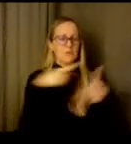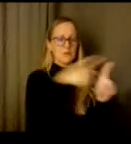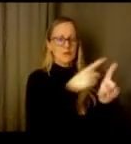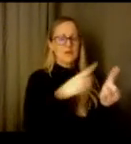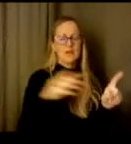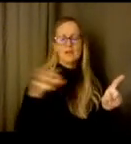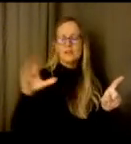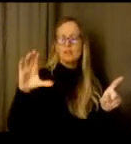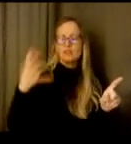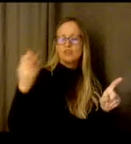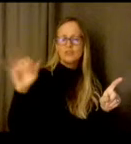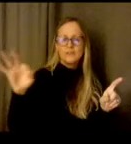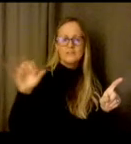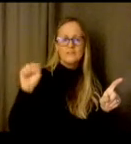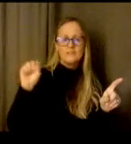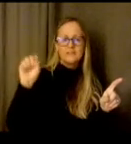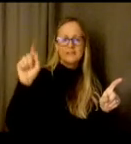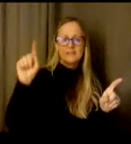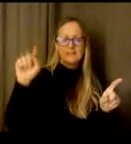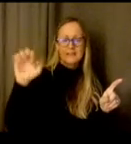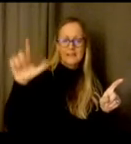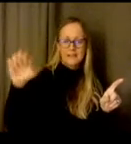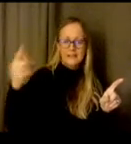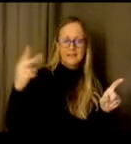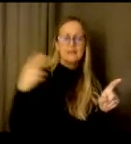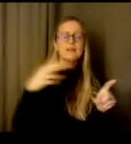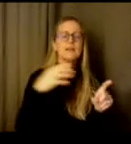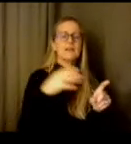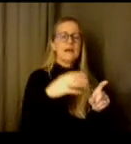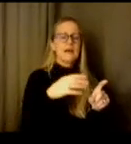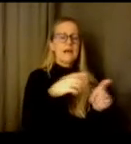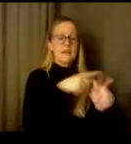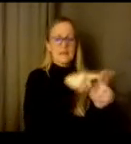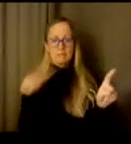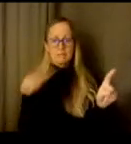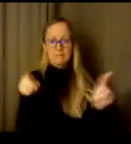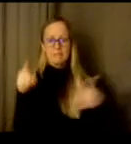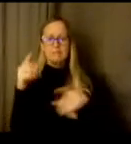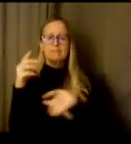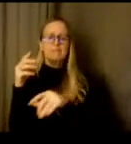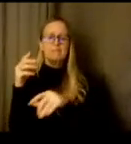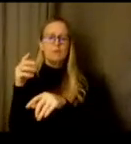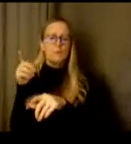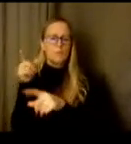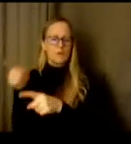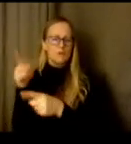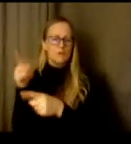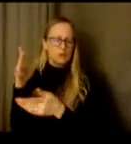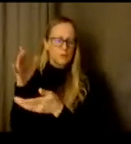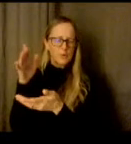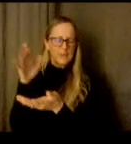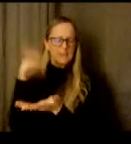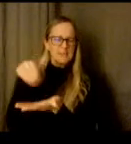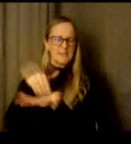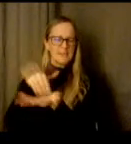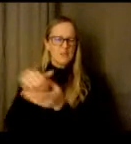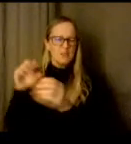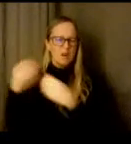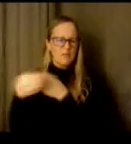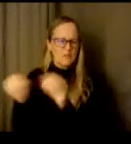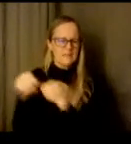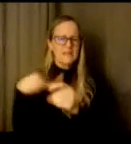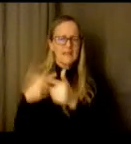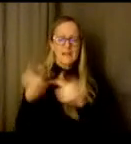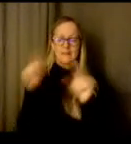their behavioral health department and then came back down to open Robert Eagle Staff Middle School three and a half years ago